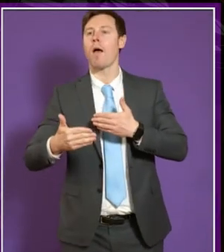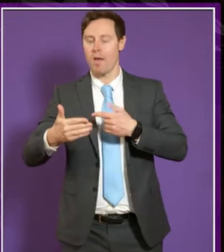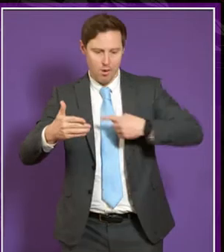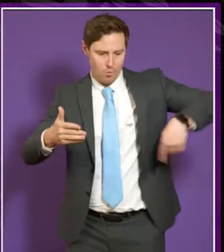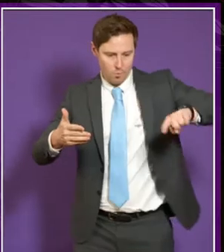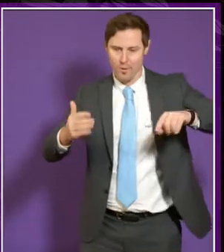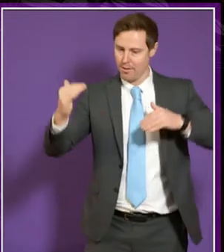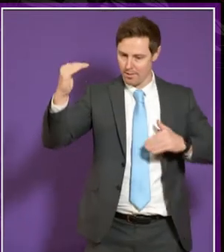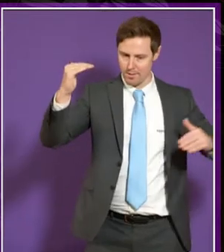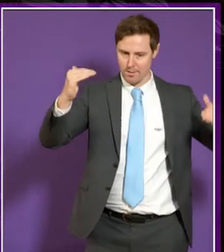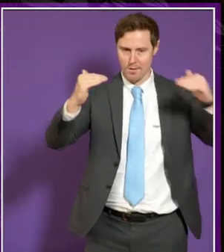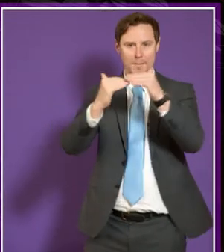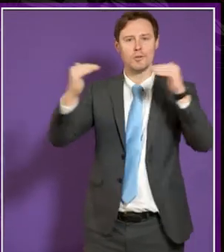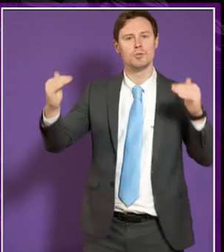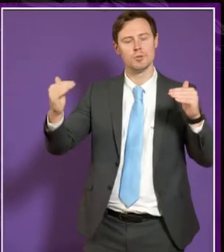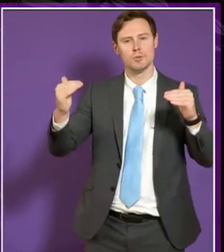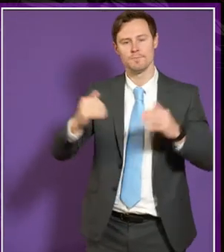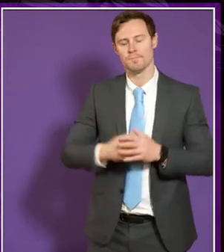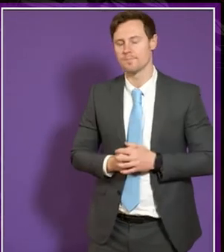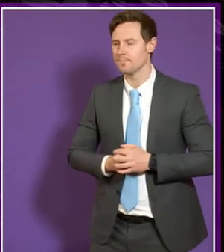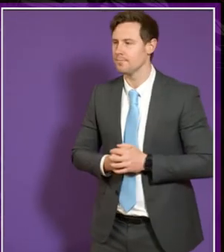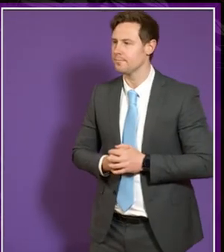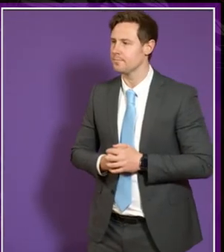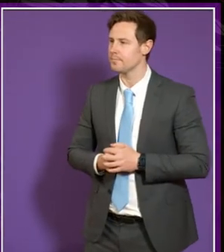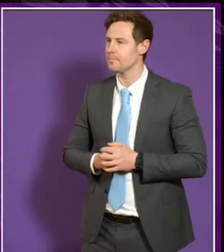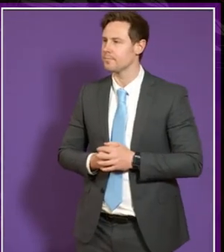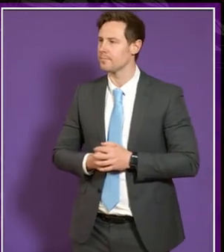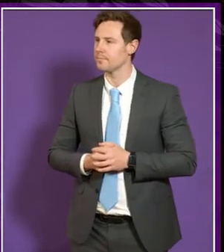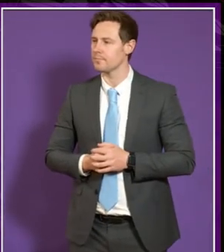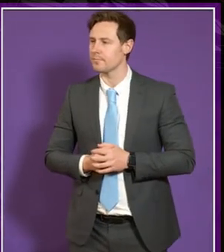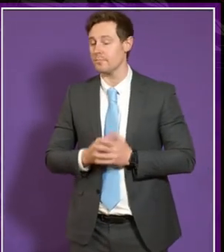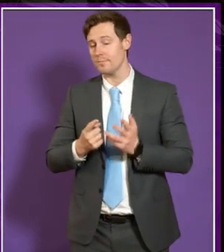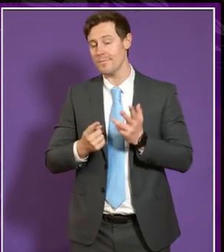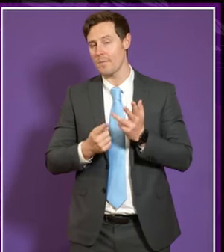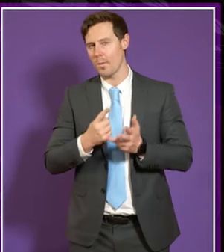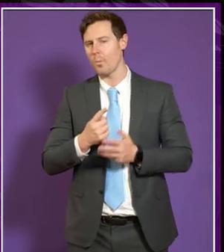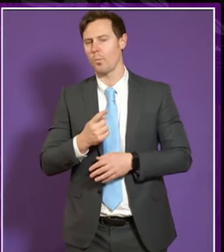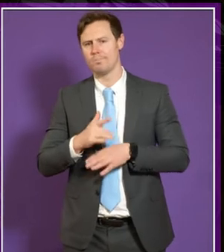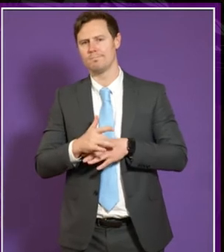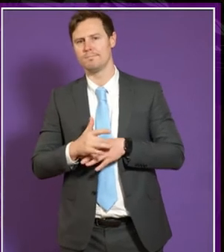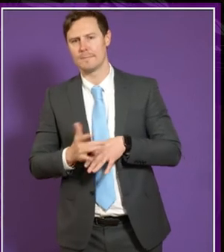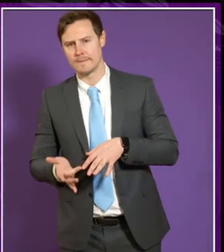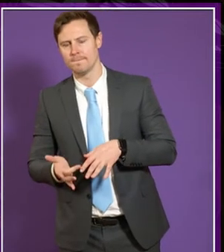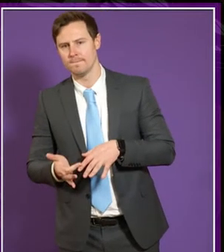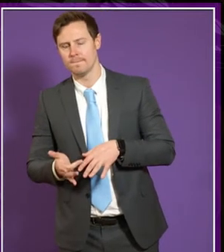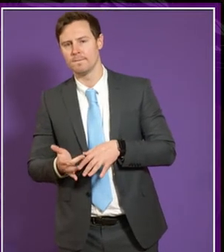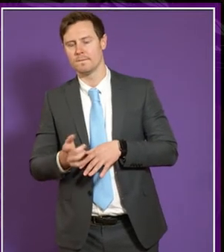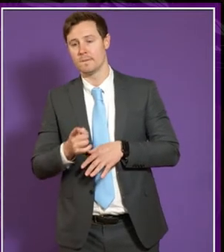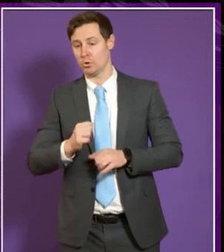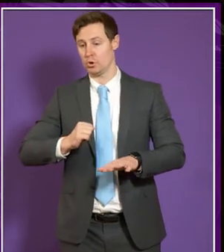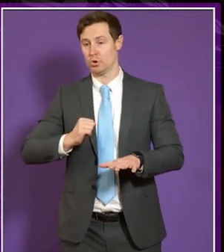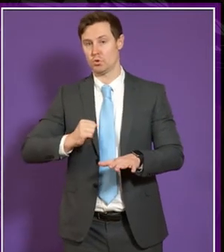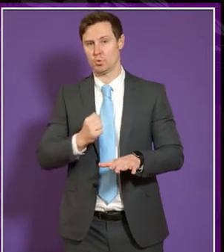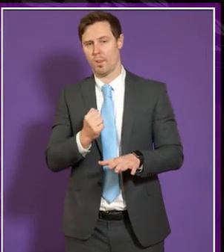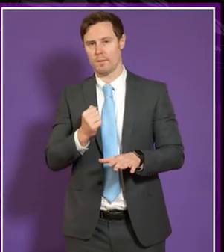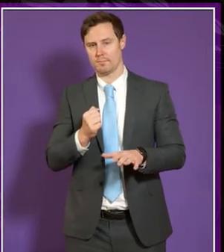the other aspects um which is perhaps a delicate one in that you know Scotland as a